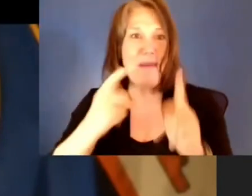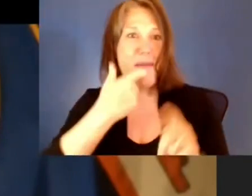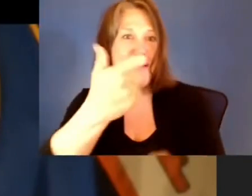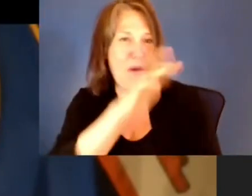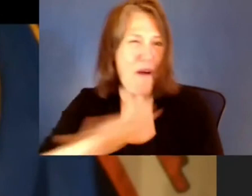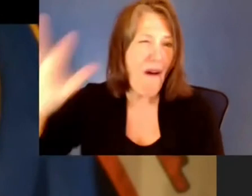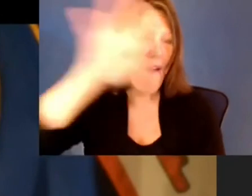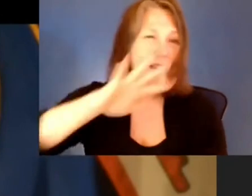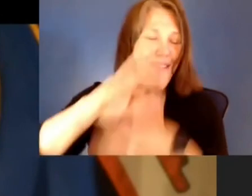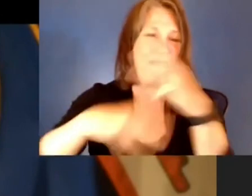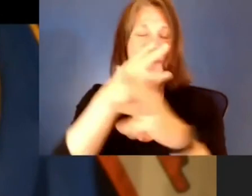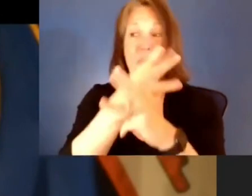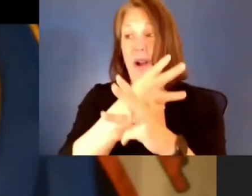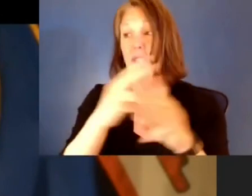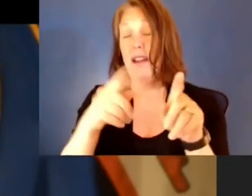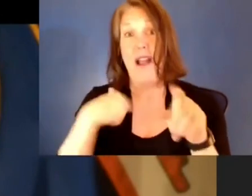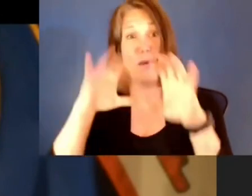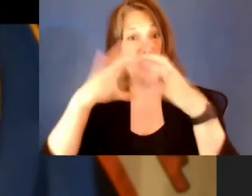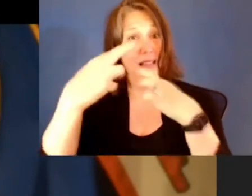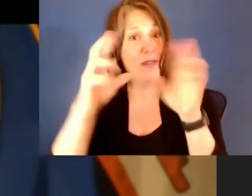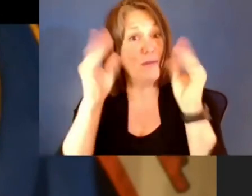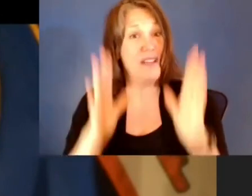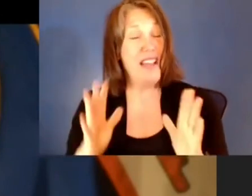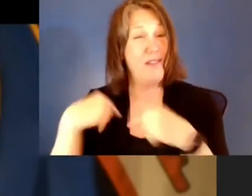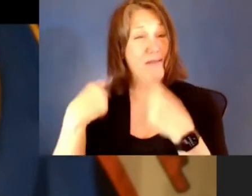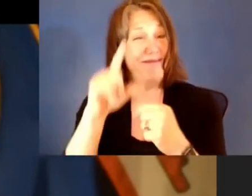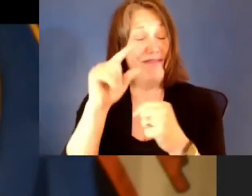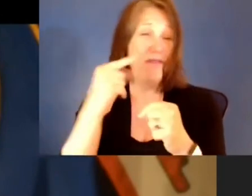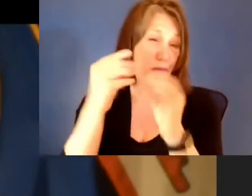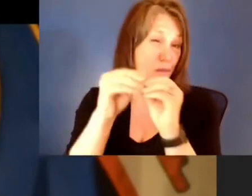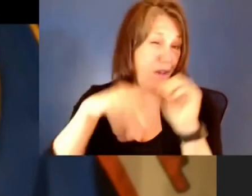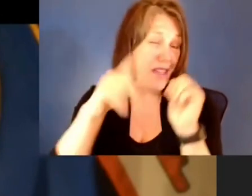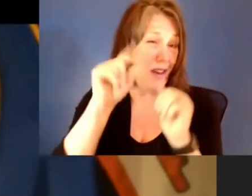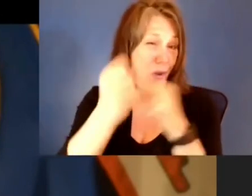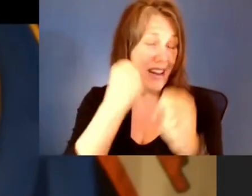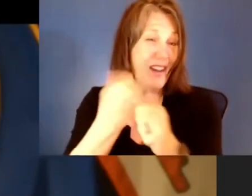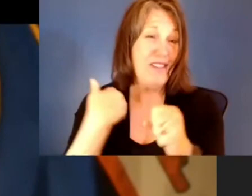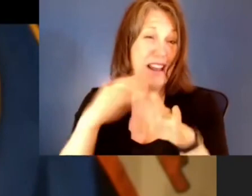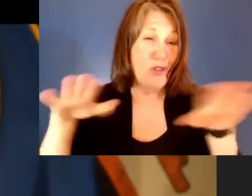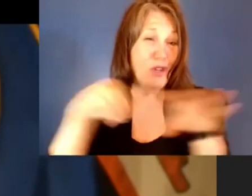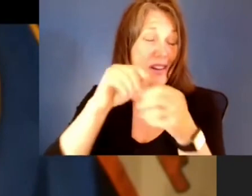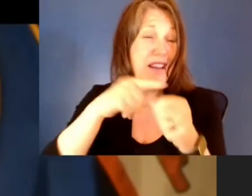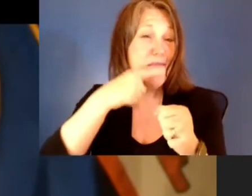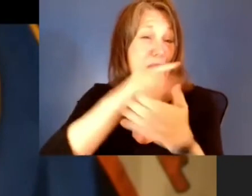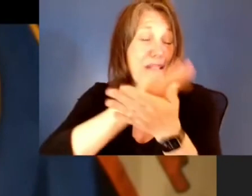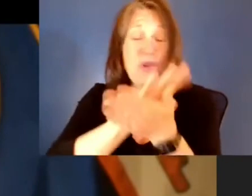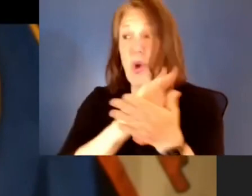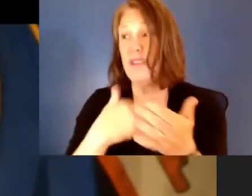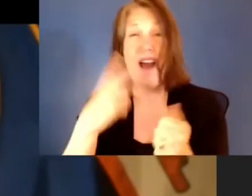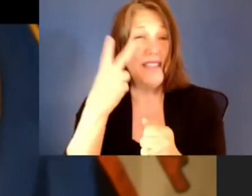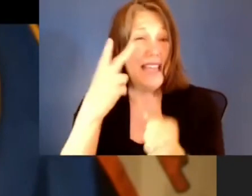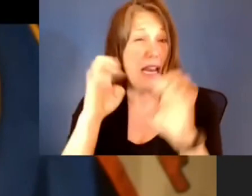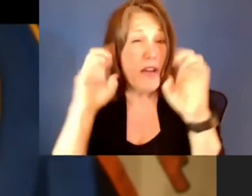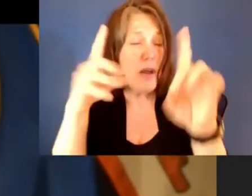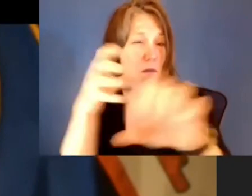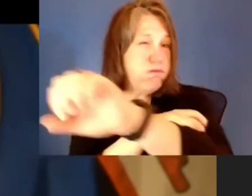teacher for more than 20 years and a parent of a child in public schools, I've seen firsthand the power of education to change lives. I believe